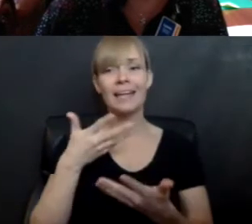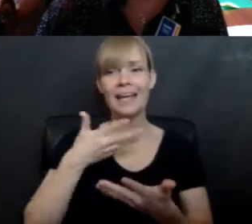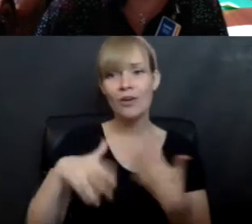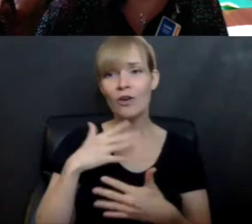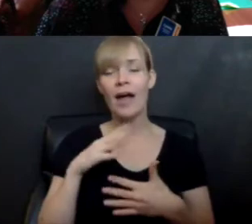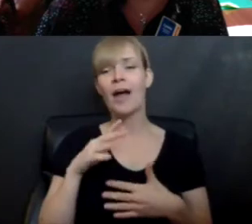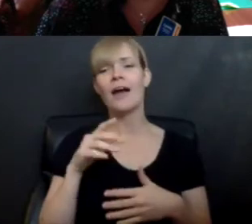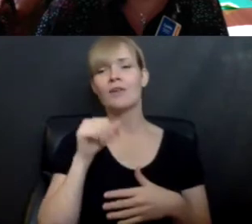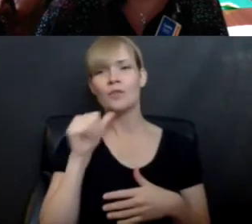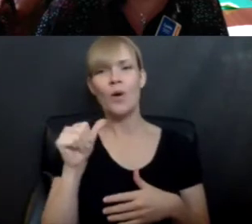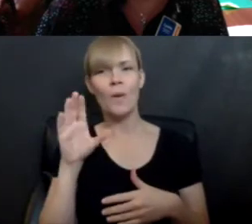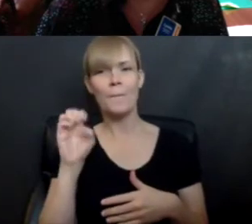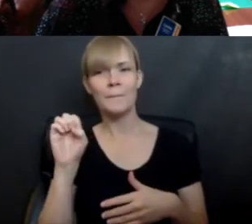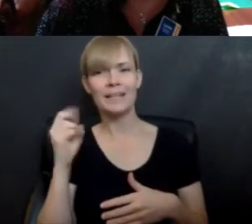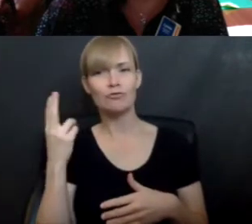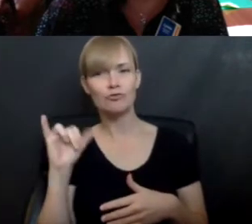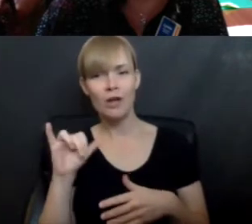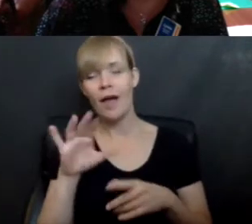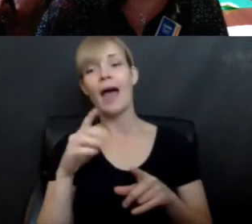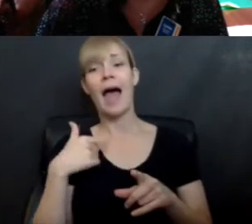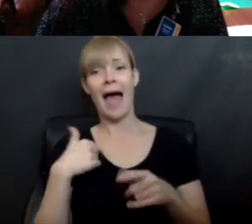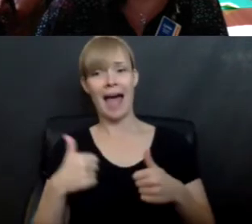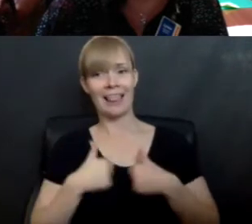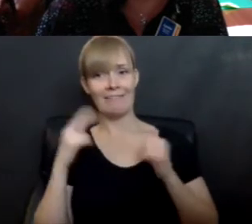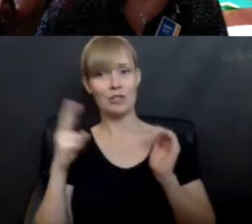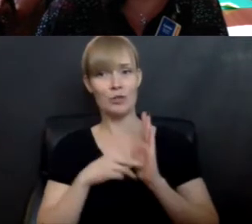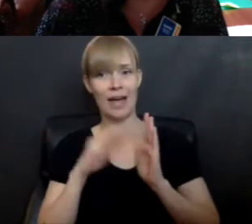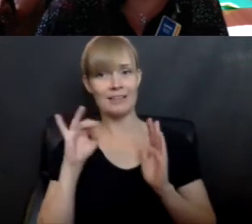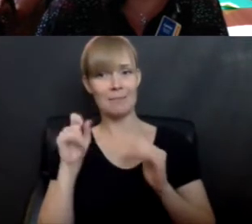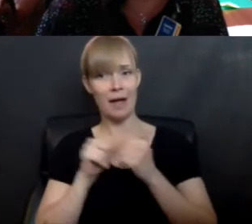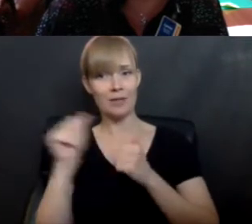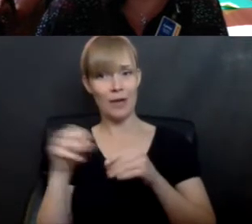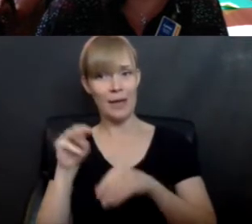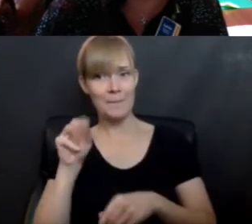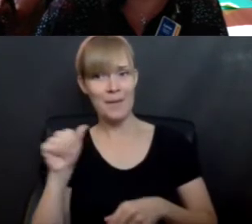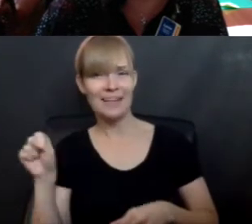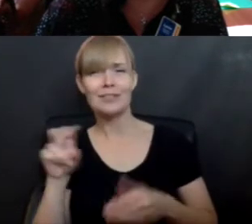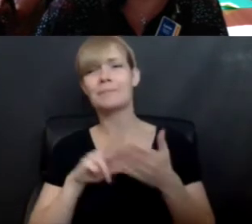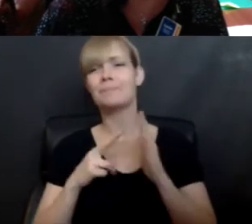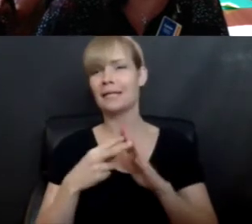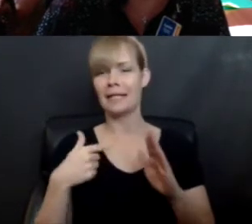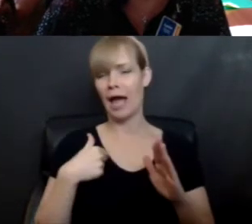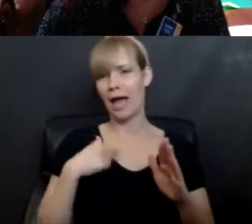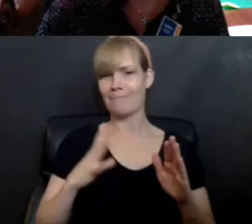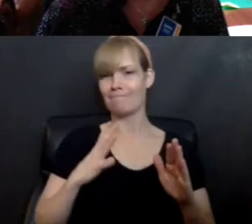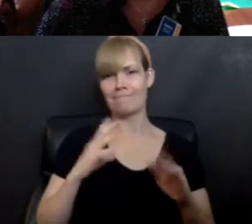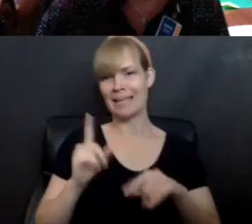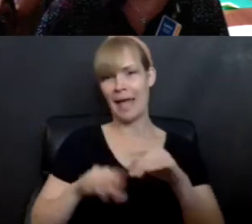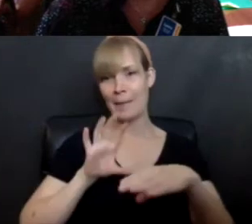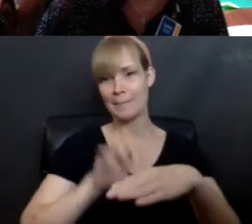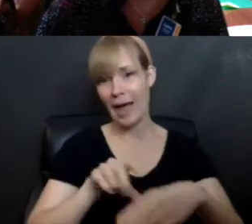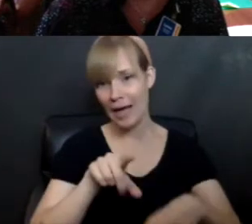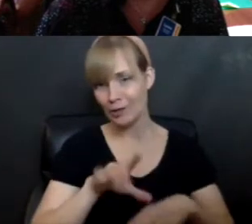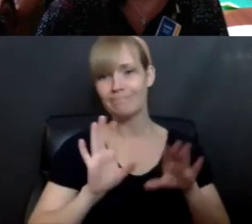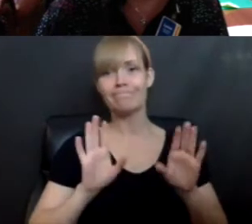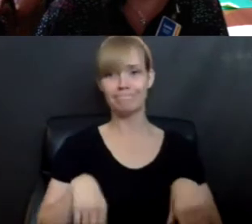bite. I'm like 2,000 miles away in Massachusetts. So I promise to use my best manners, but we want to hear from you. There